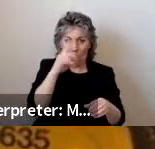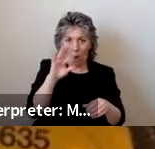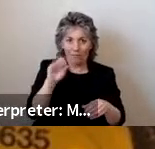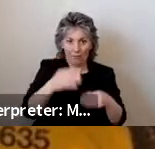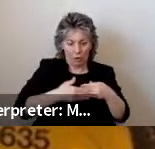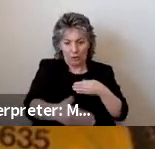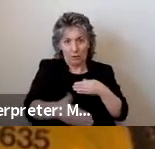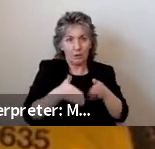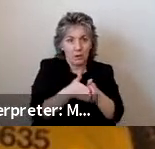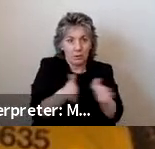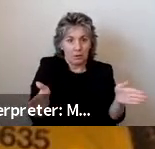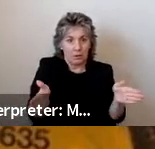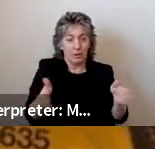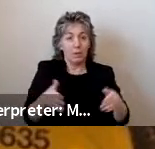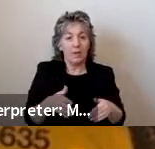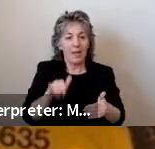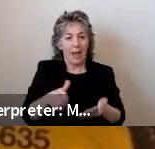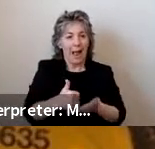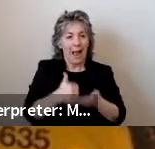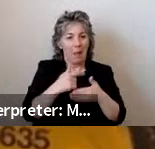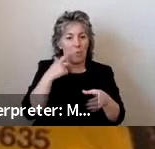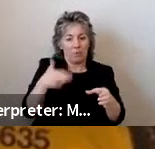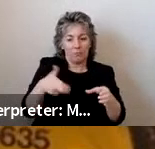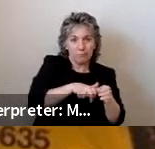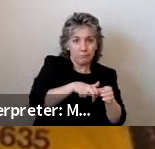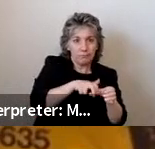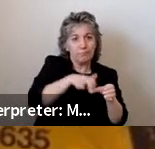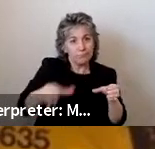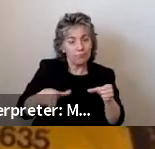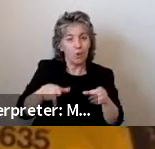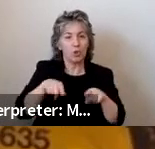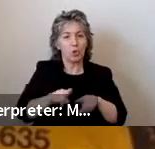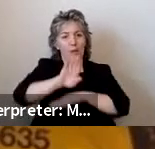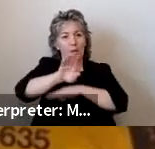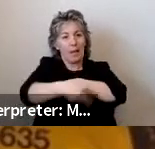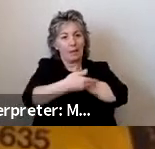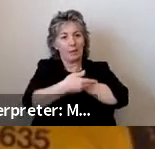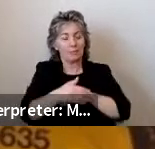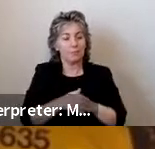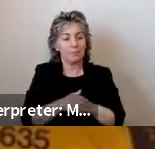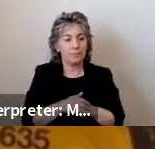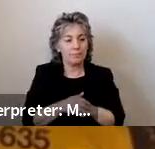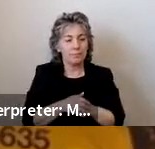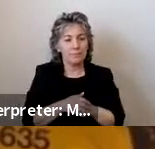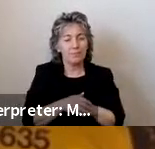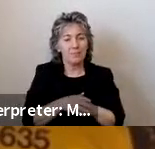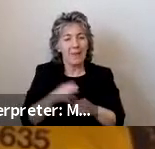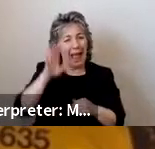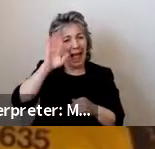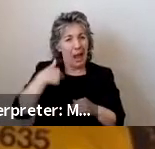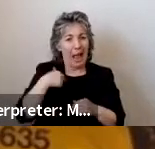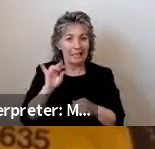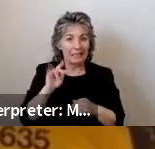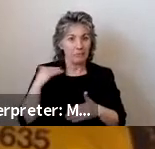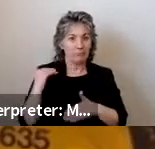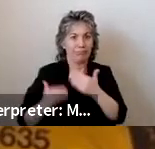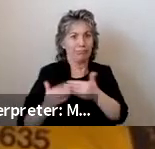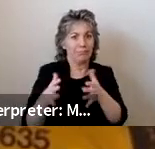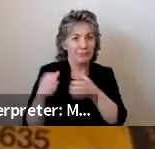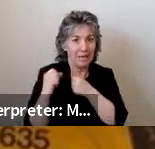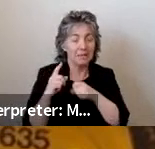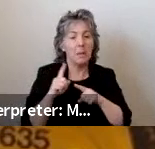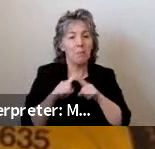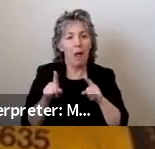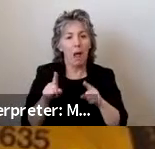This greatly helps with entering and exiting vehicles at night. I know we went through these requirements pretty quickly today, but we're